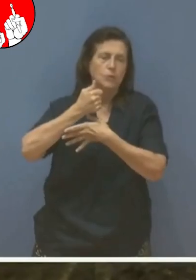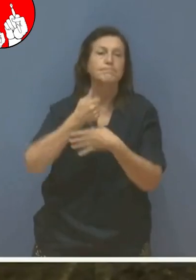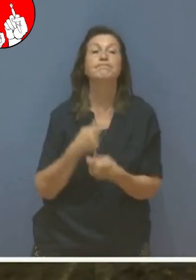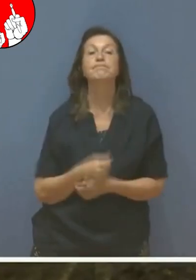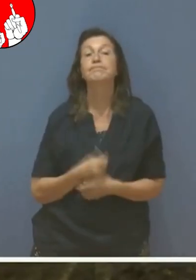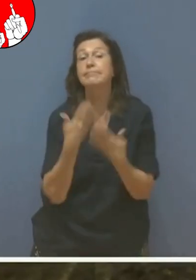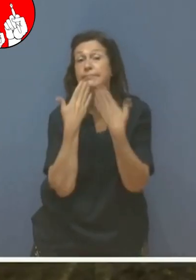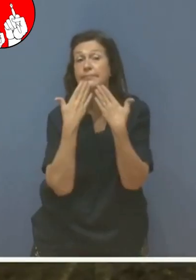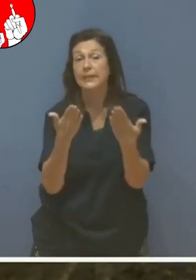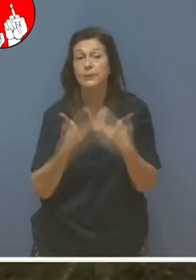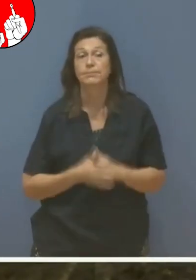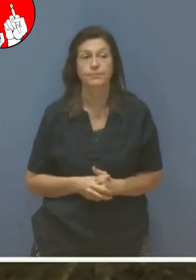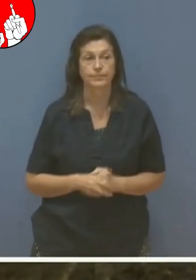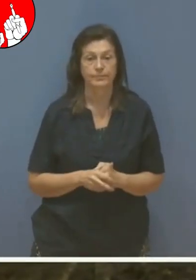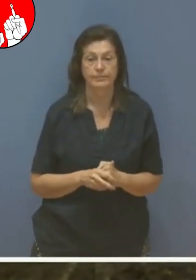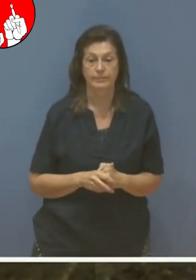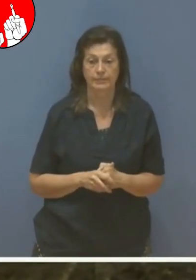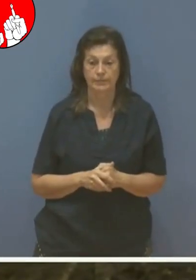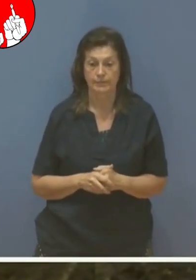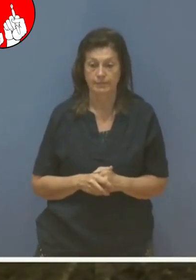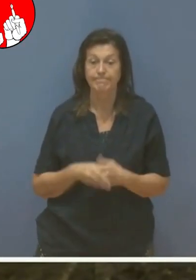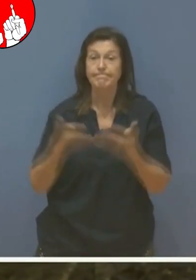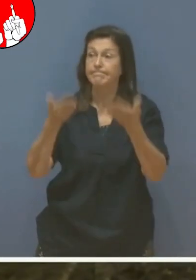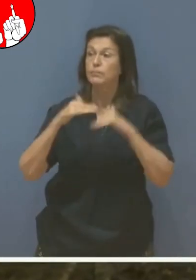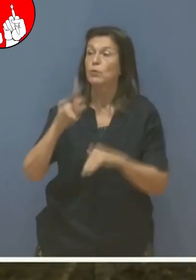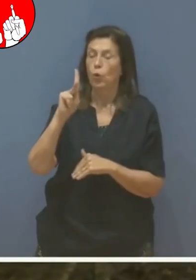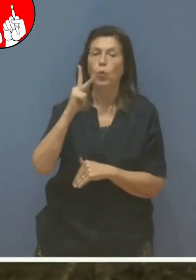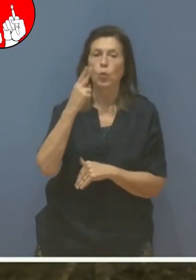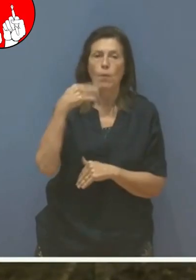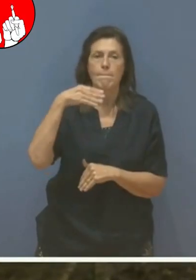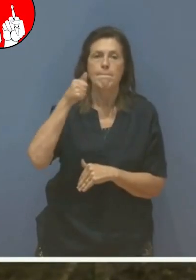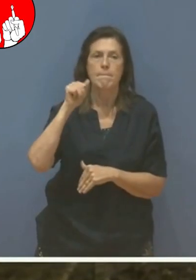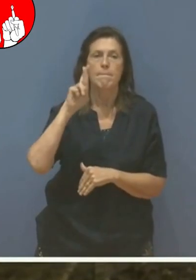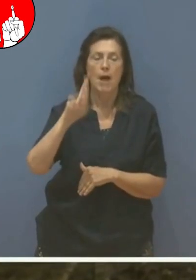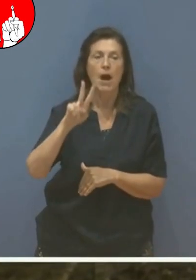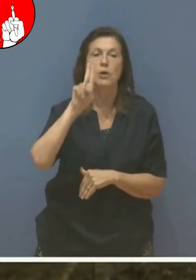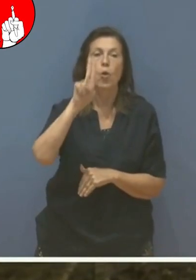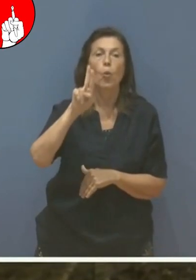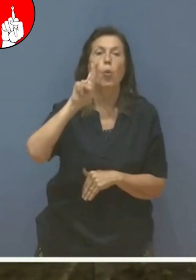The next speaker is Mithun Kumar Urao Malaya Foundation.